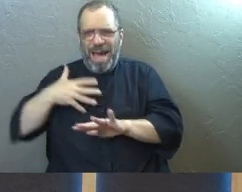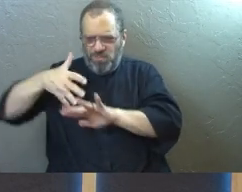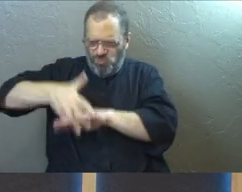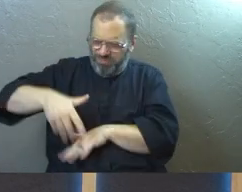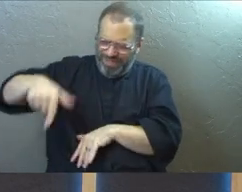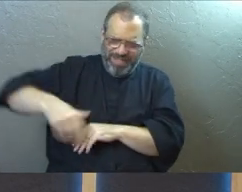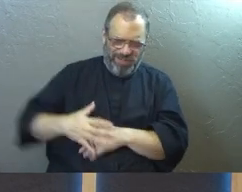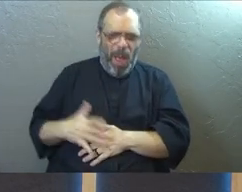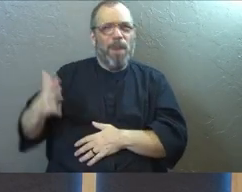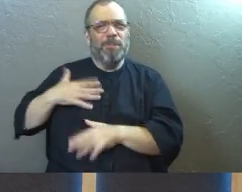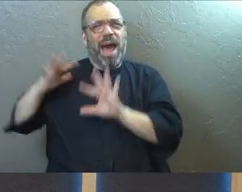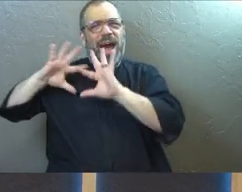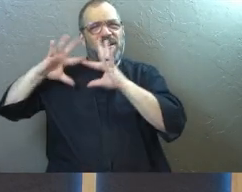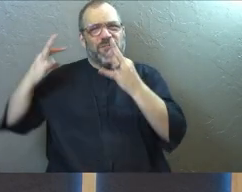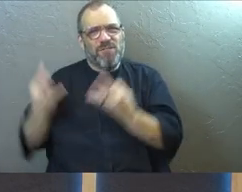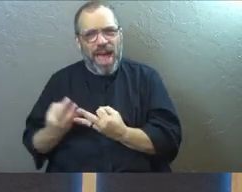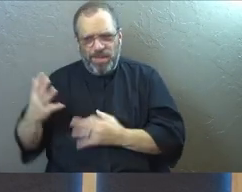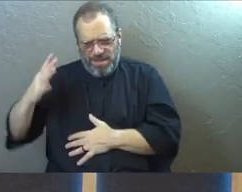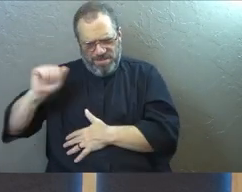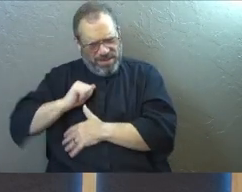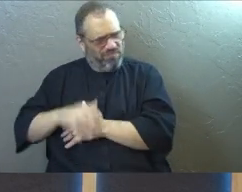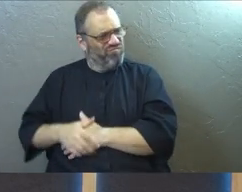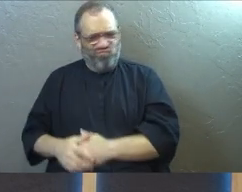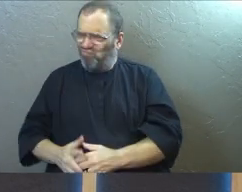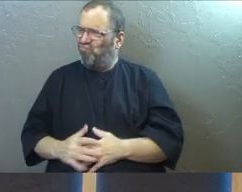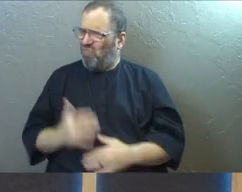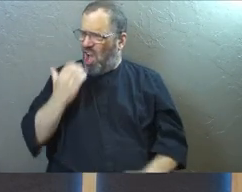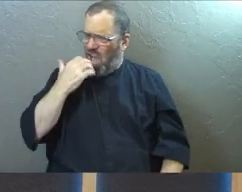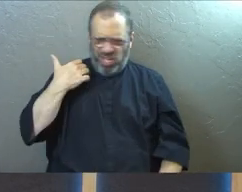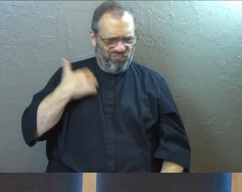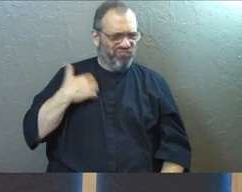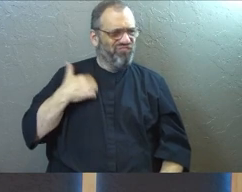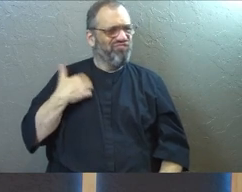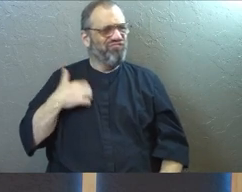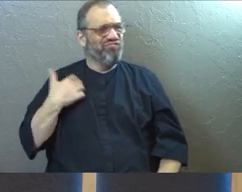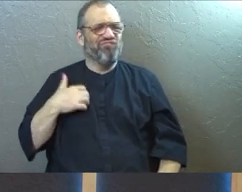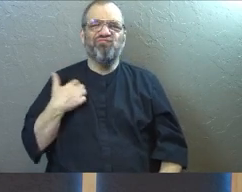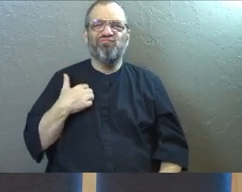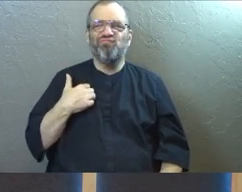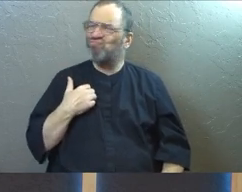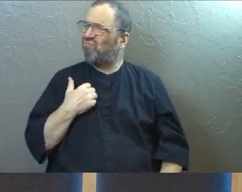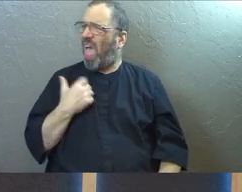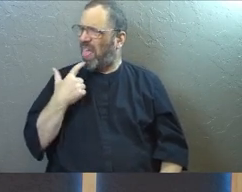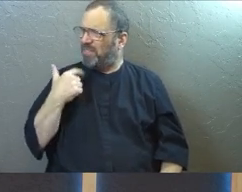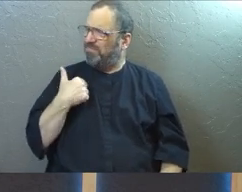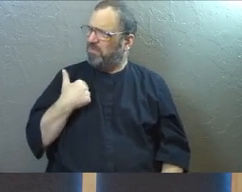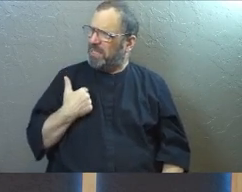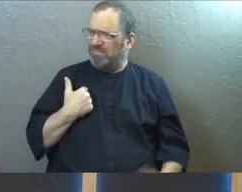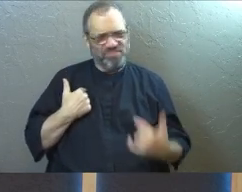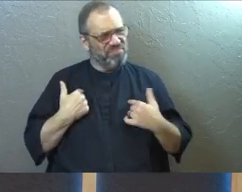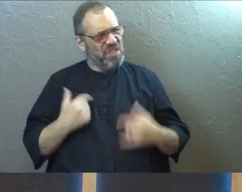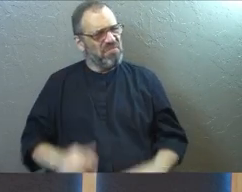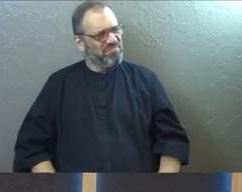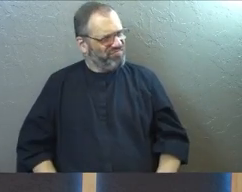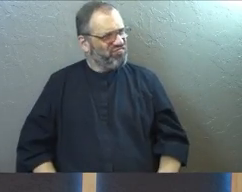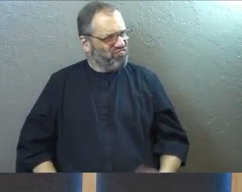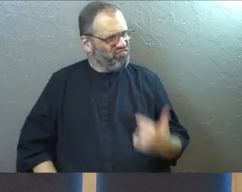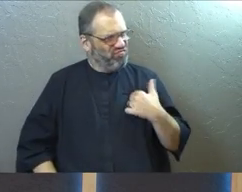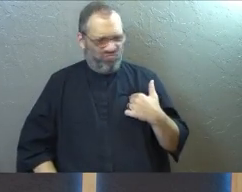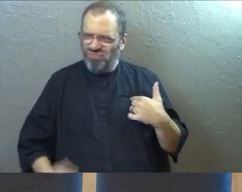roots grow down into my family, into myself. I've got the strength to do this. I'm the one that's gotten me this far.